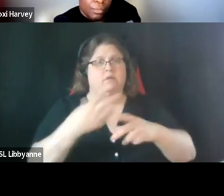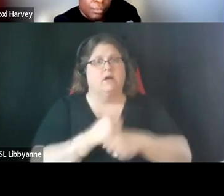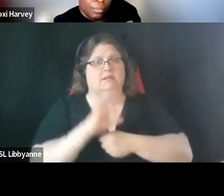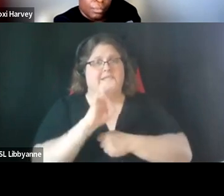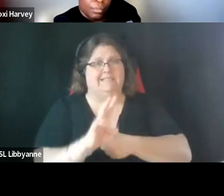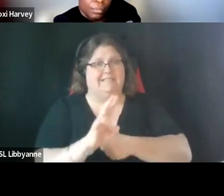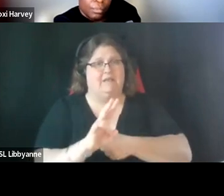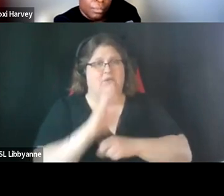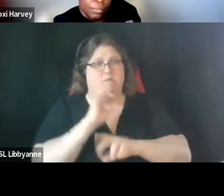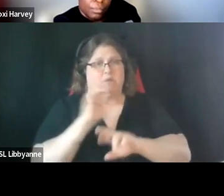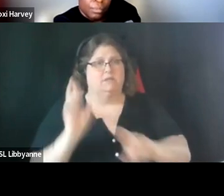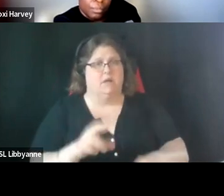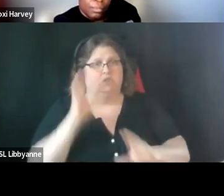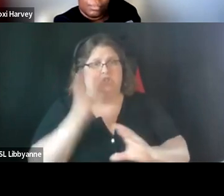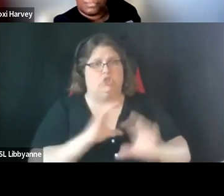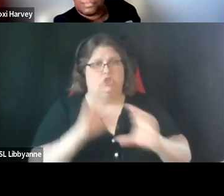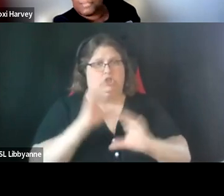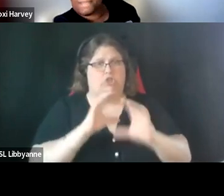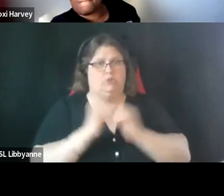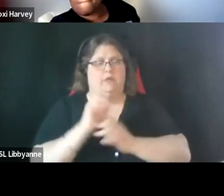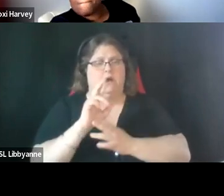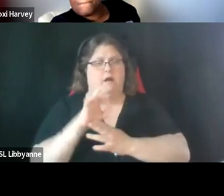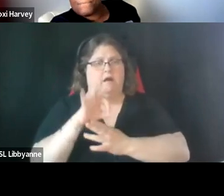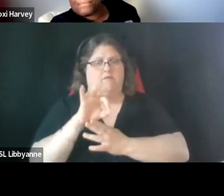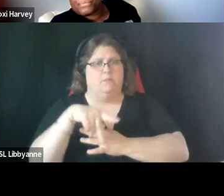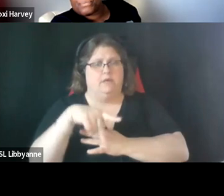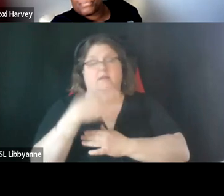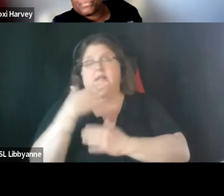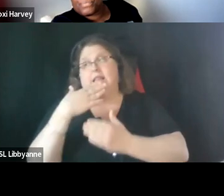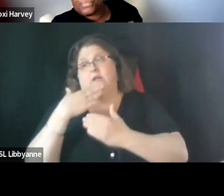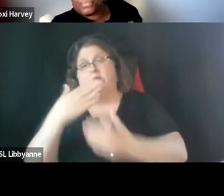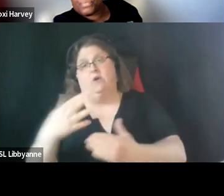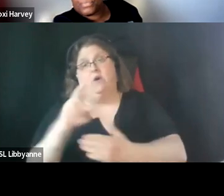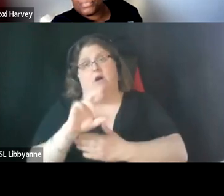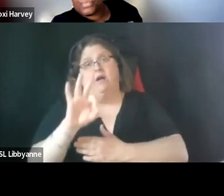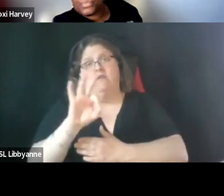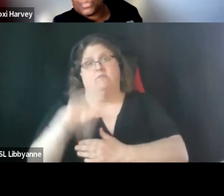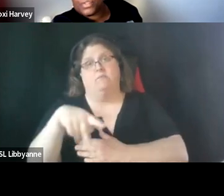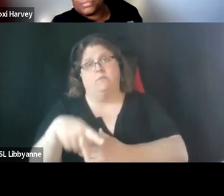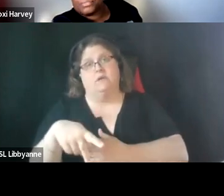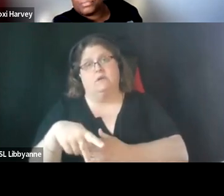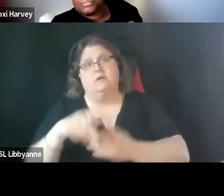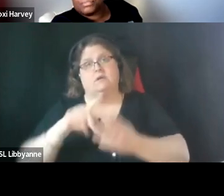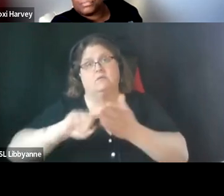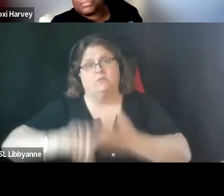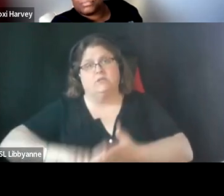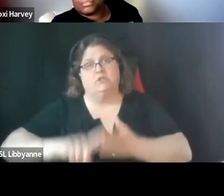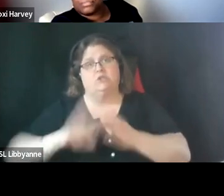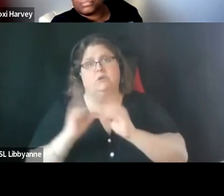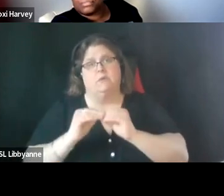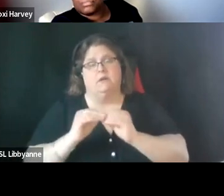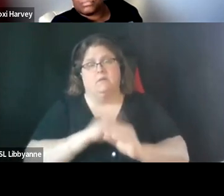search firm rfp and thank you to the rfp evaluation committee members um our chief human capital officer al taylor